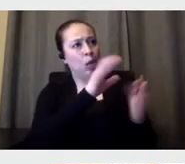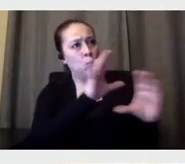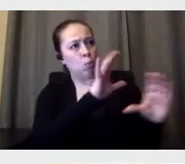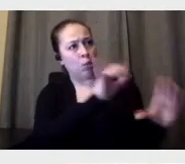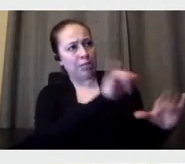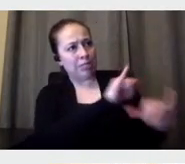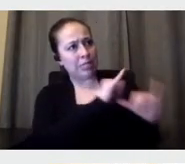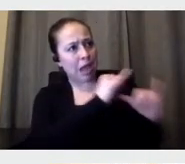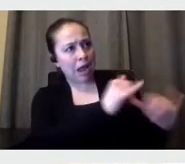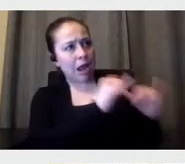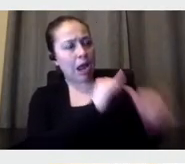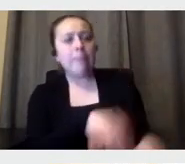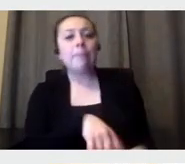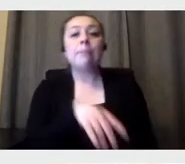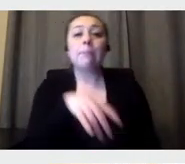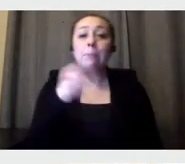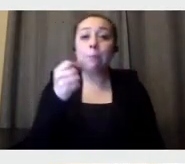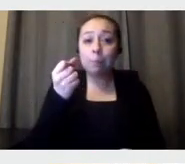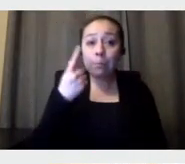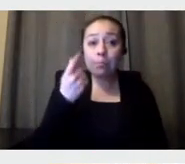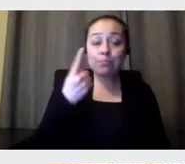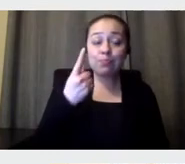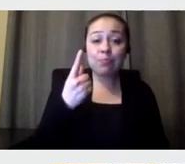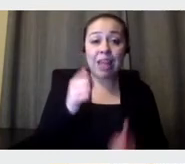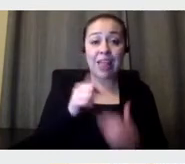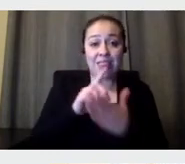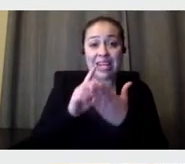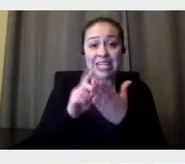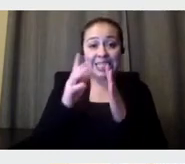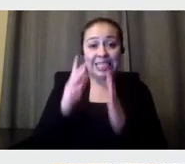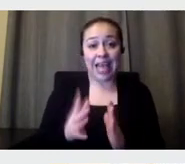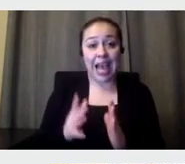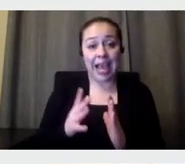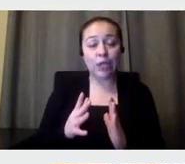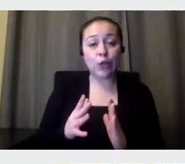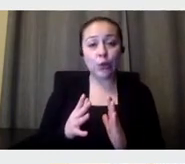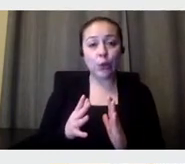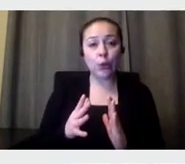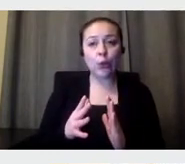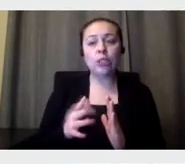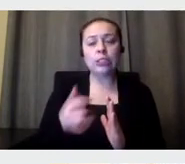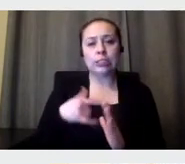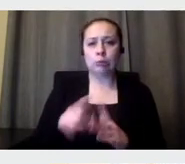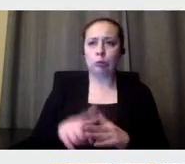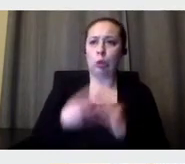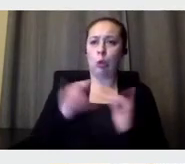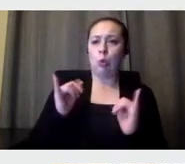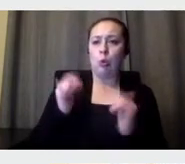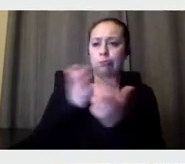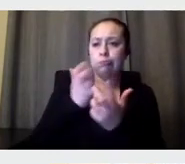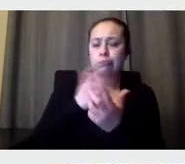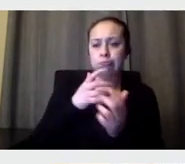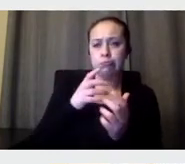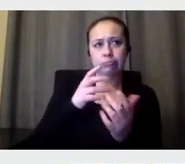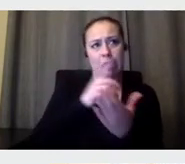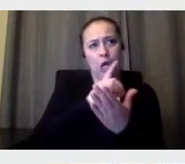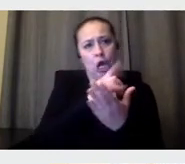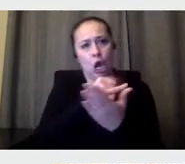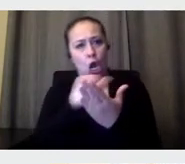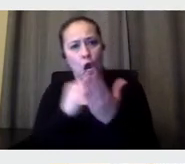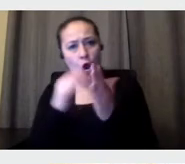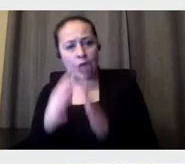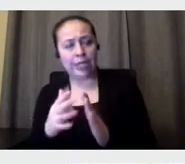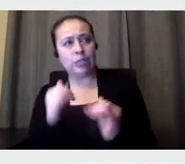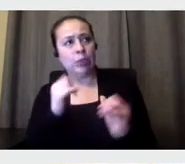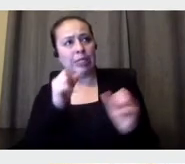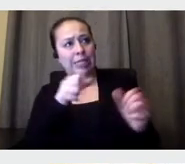people, uh, people designers, um, that started to design the wax and all this kind of artists. And it was,